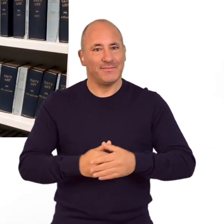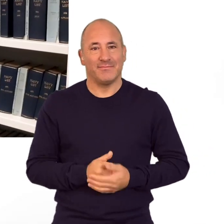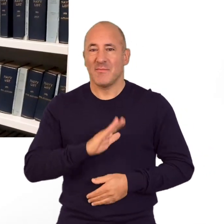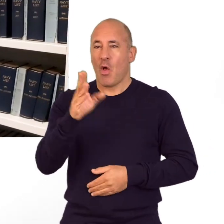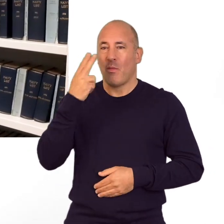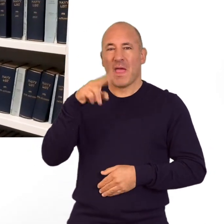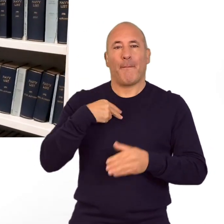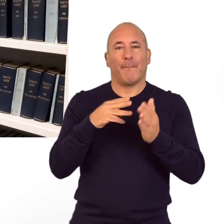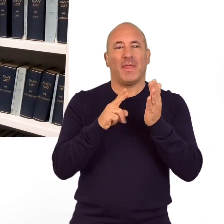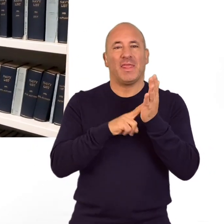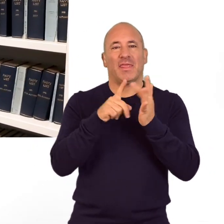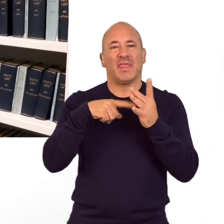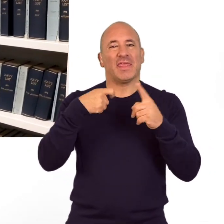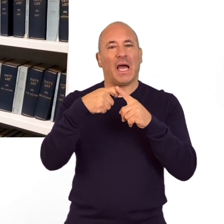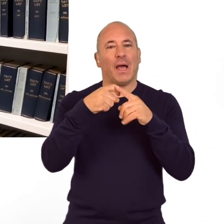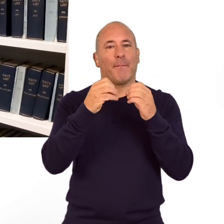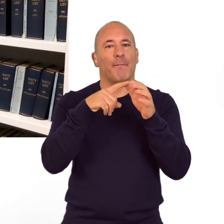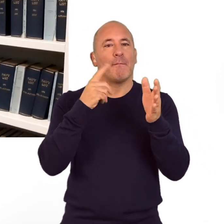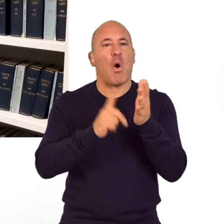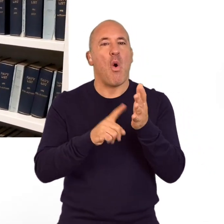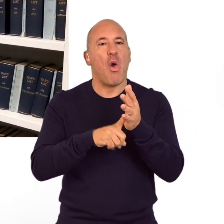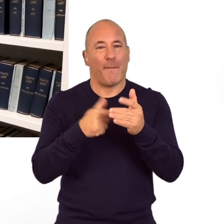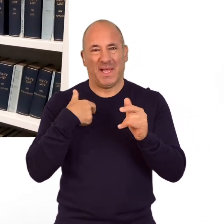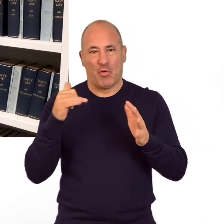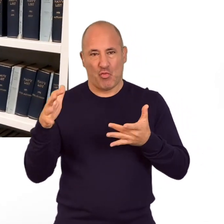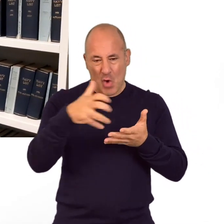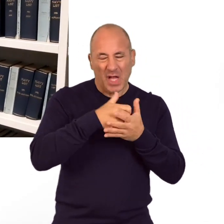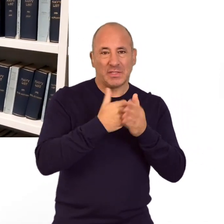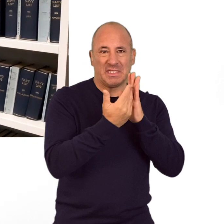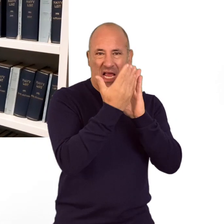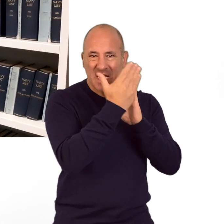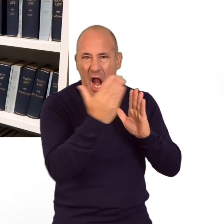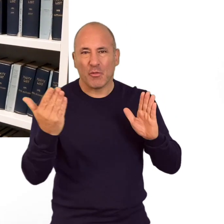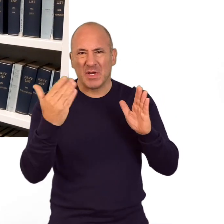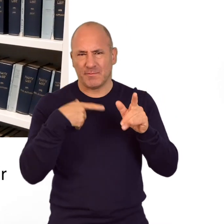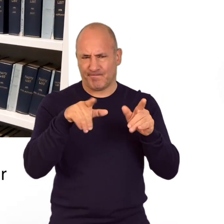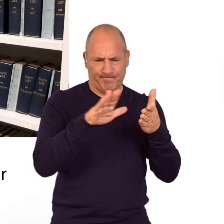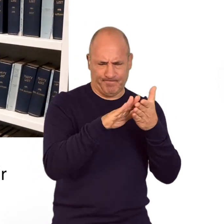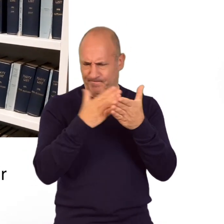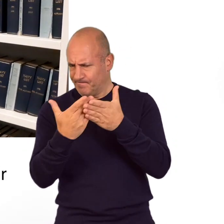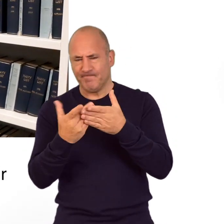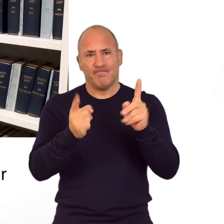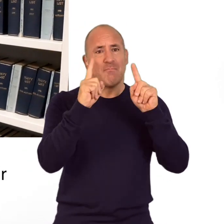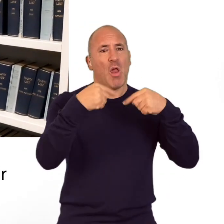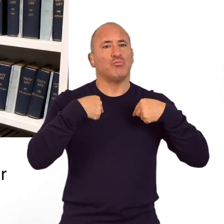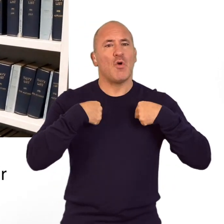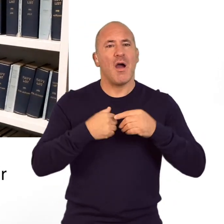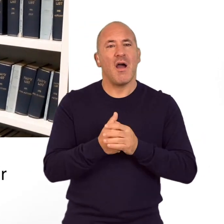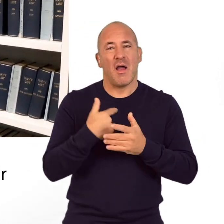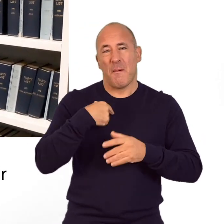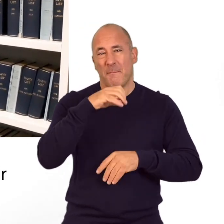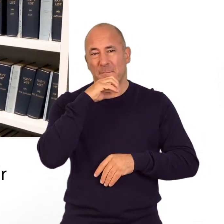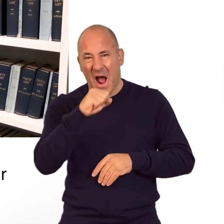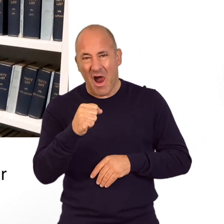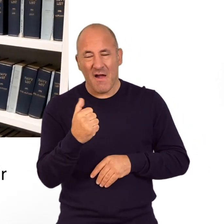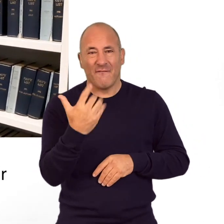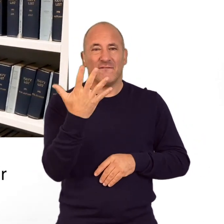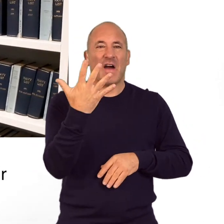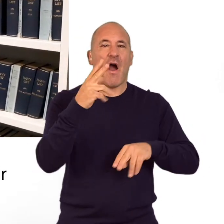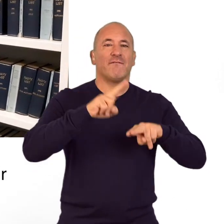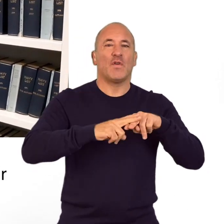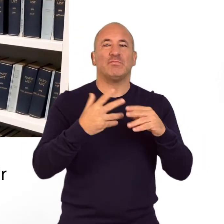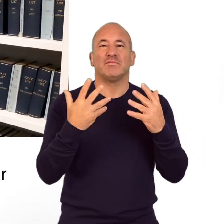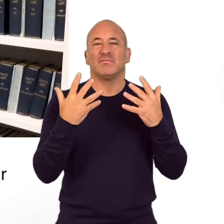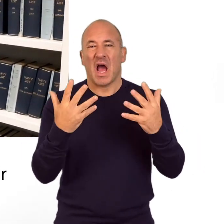Hello, my name's Nick Ball. I'm the Collections Galleries and Interpretation Manager. I'm male. I'm 5'10".